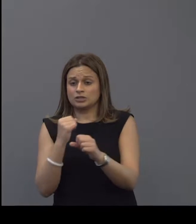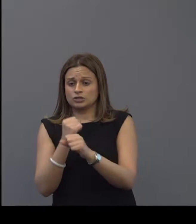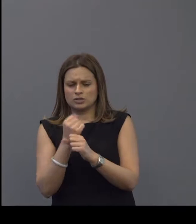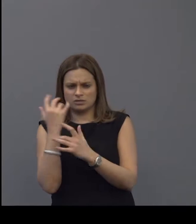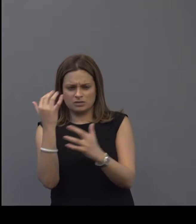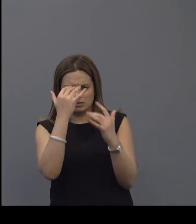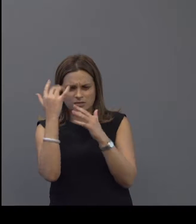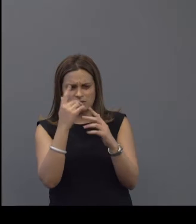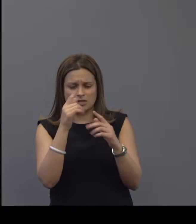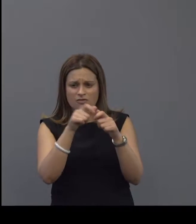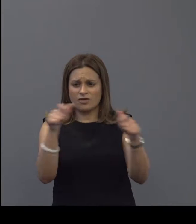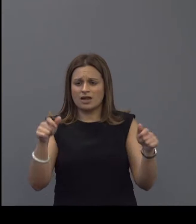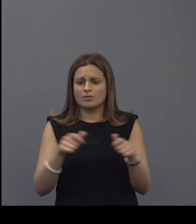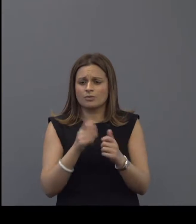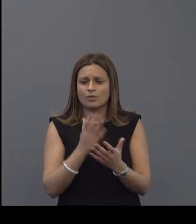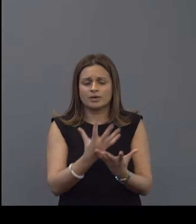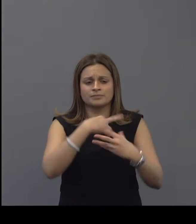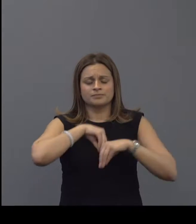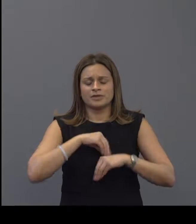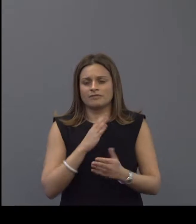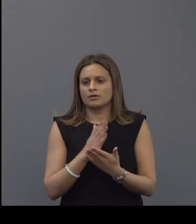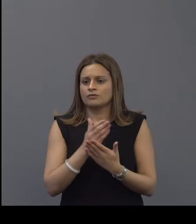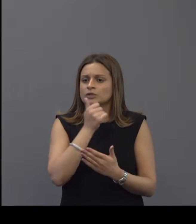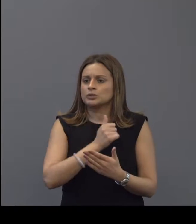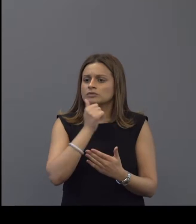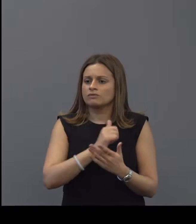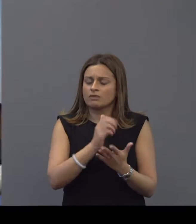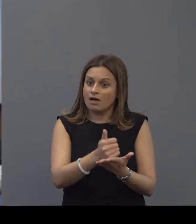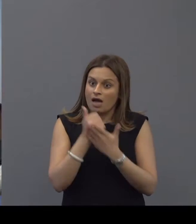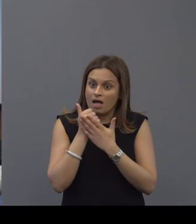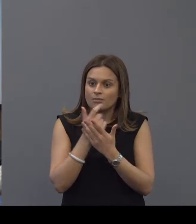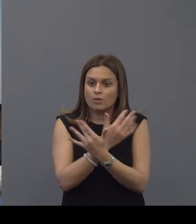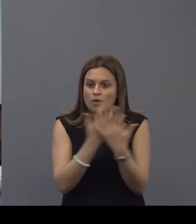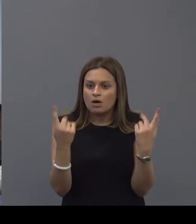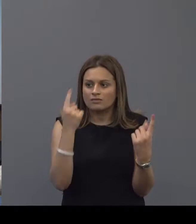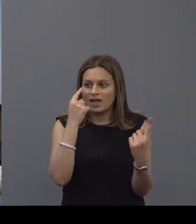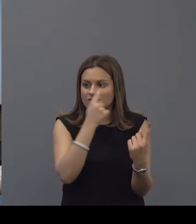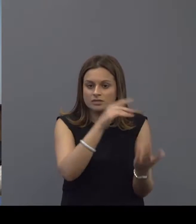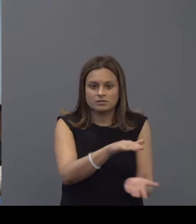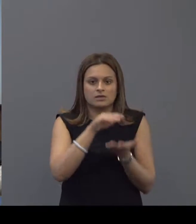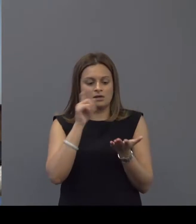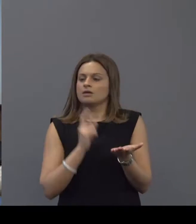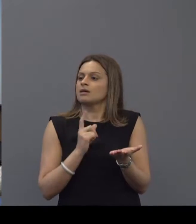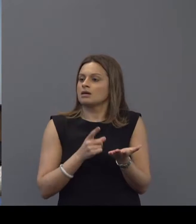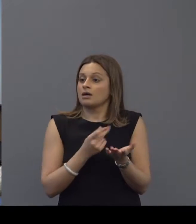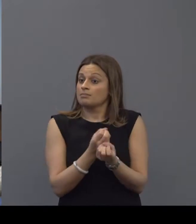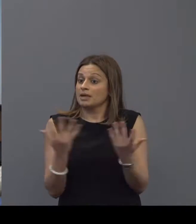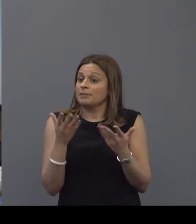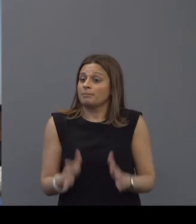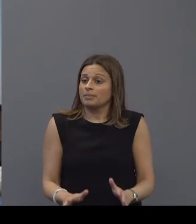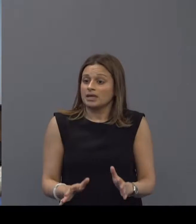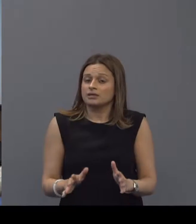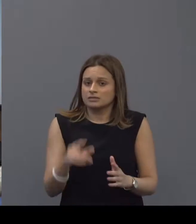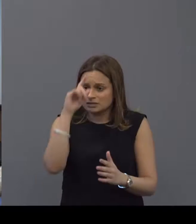this they found the the framework a really useful helpful document that's brought all the evidence together for them and many of them have actually